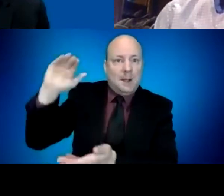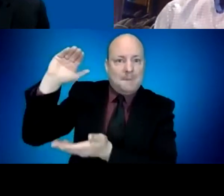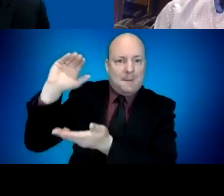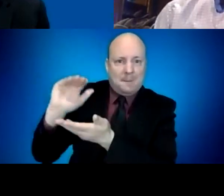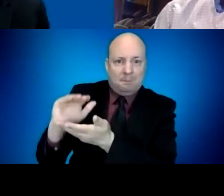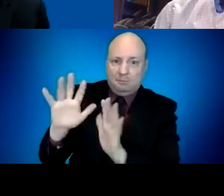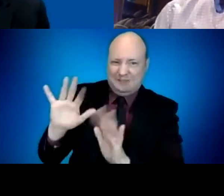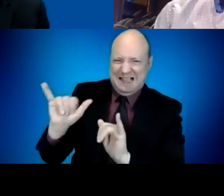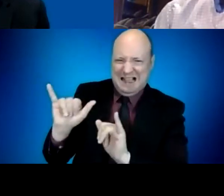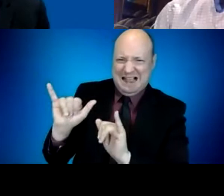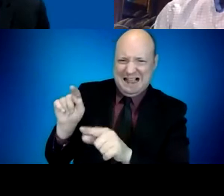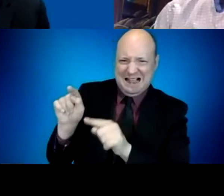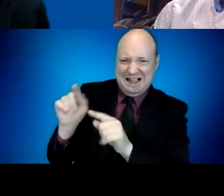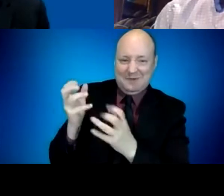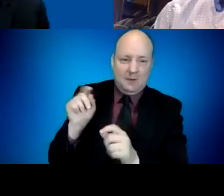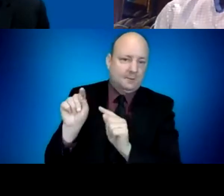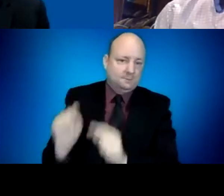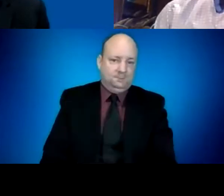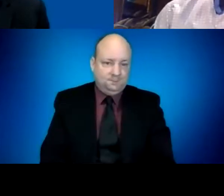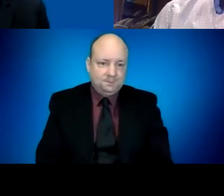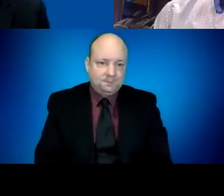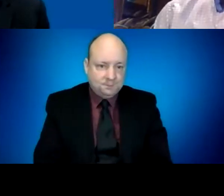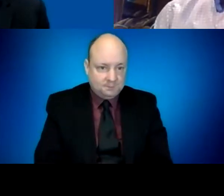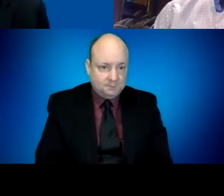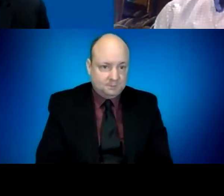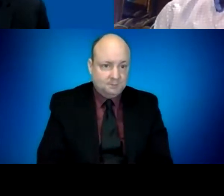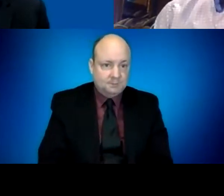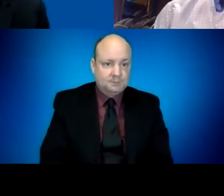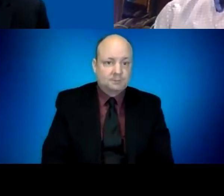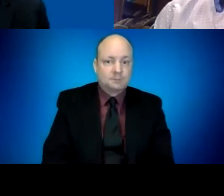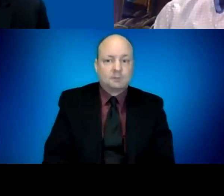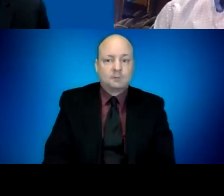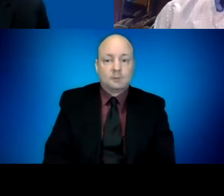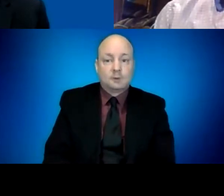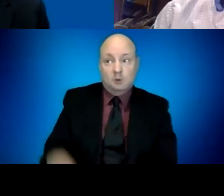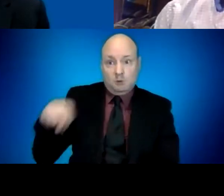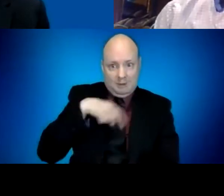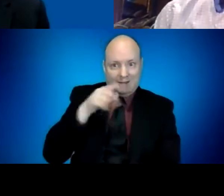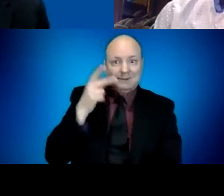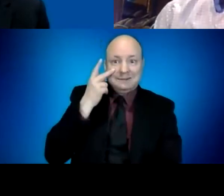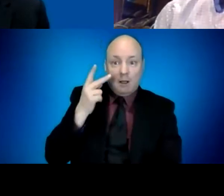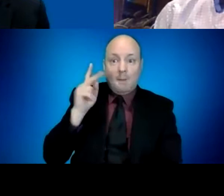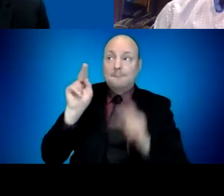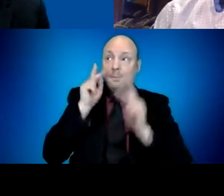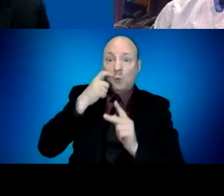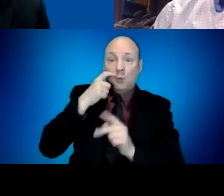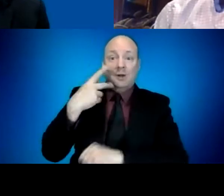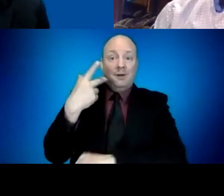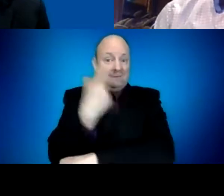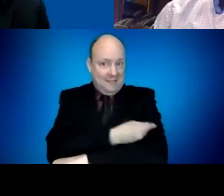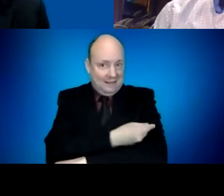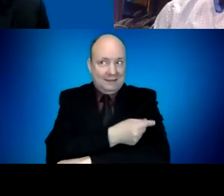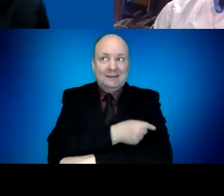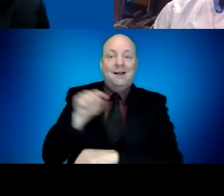prevent every case of this disease. And so as vaccination rates go up, we'll hopefully continue to see those severe cases and overall